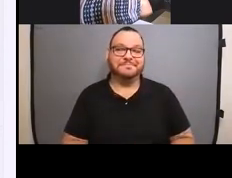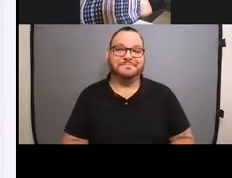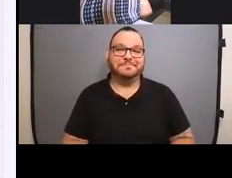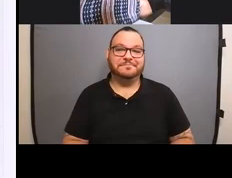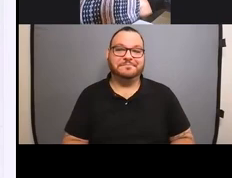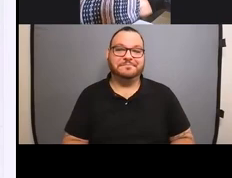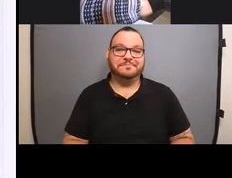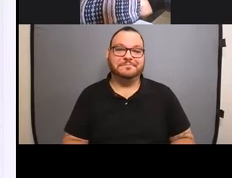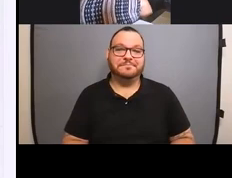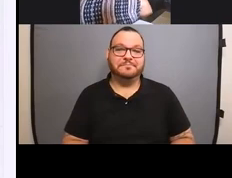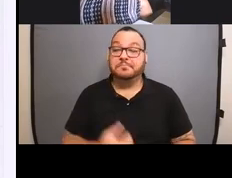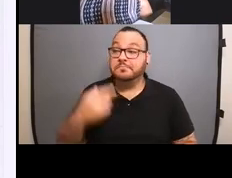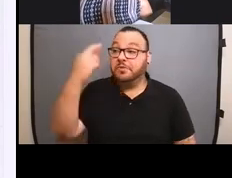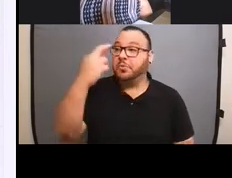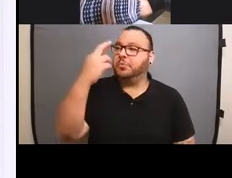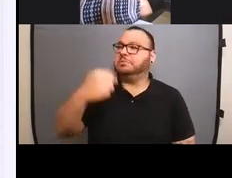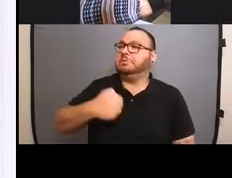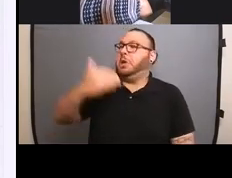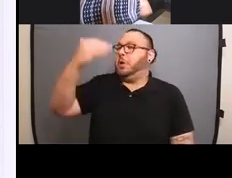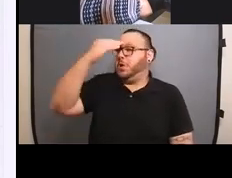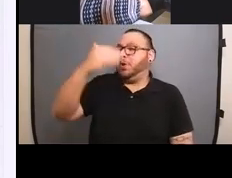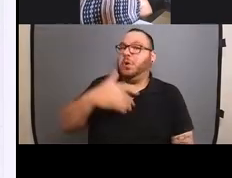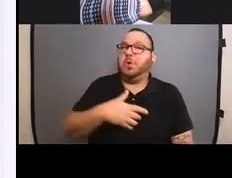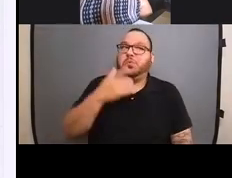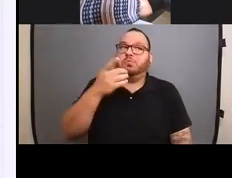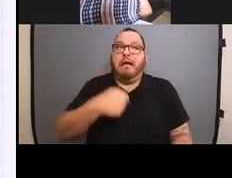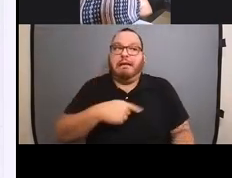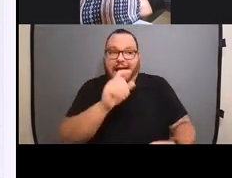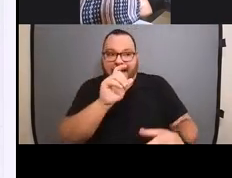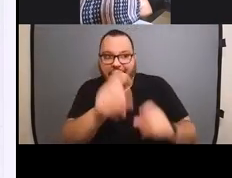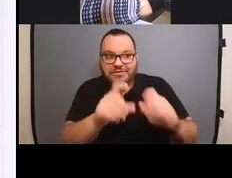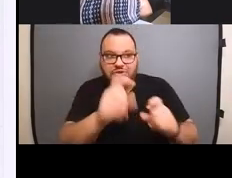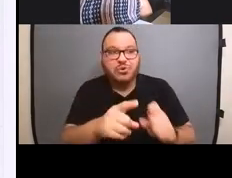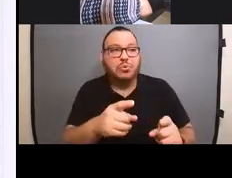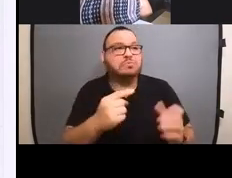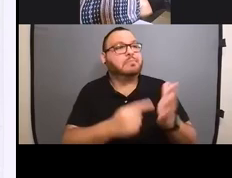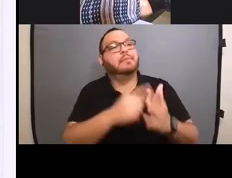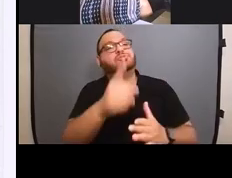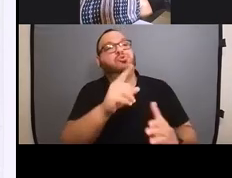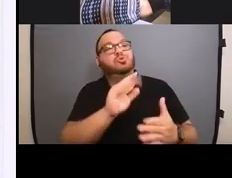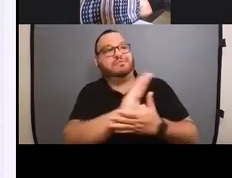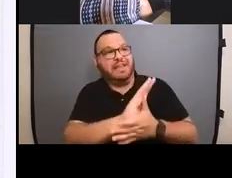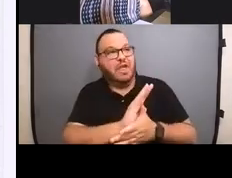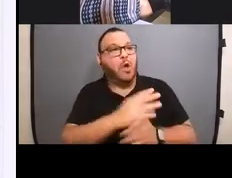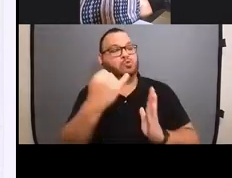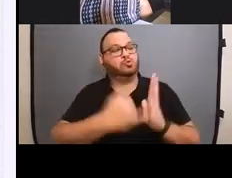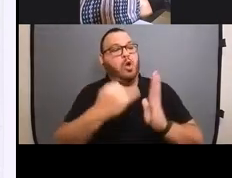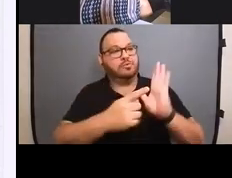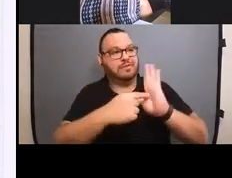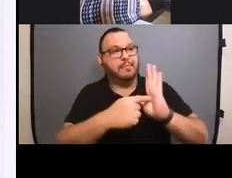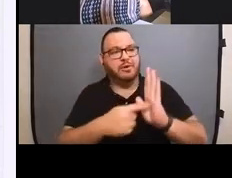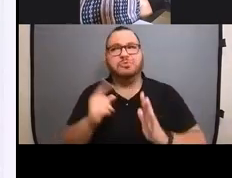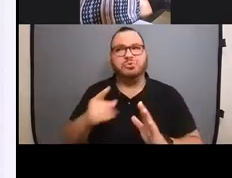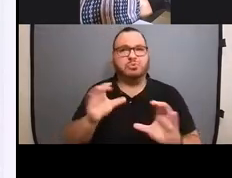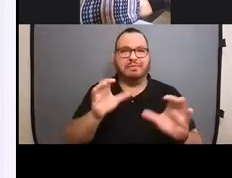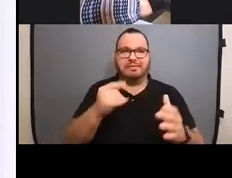Now, the reason I knew I could ask you if you would do a drawing demo is because I've seen you do videos sometimes where you do drawing demos. You also have some,